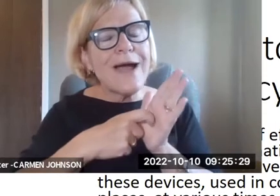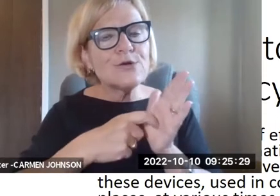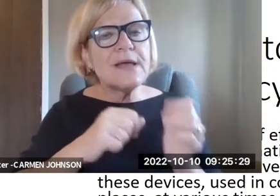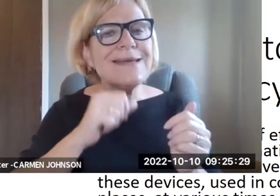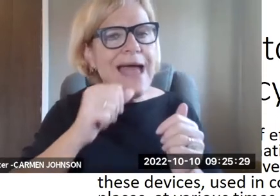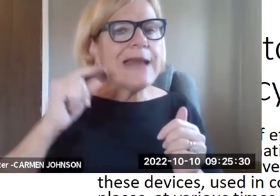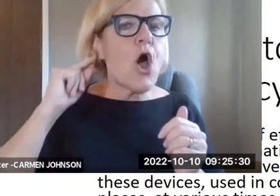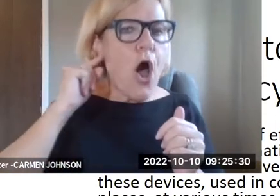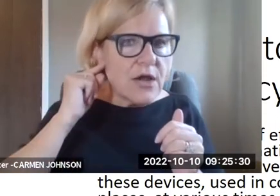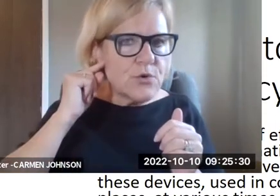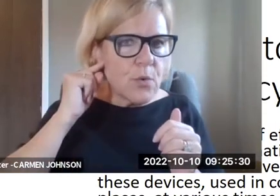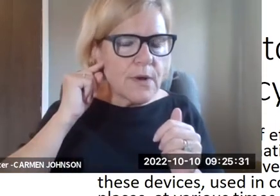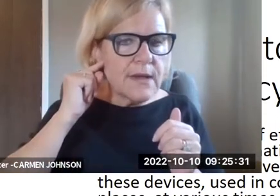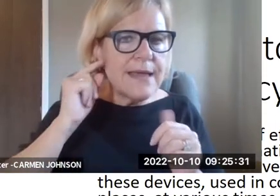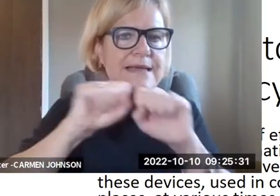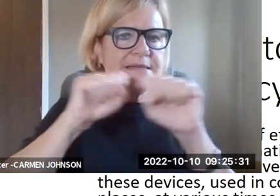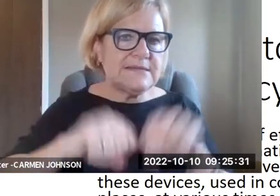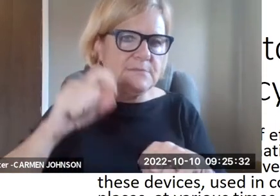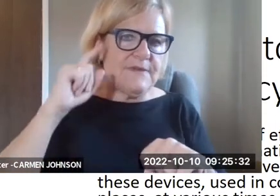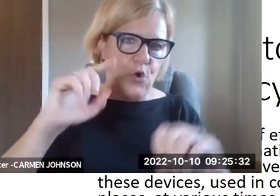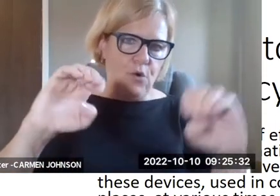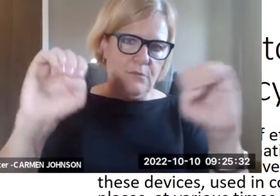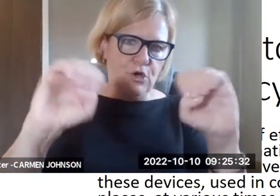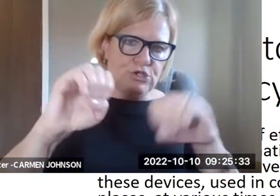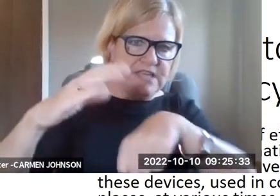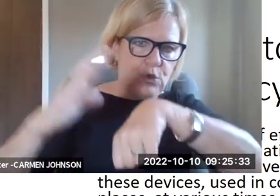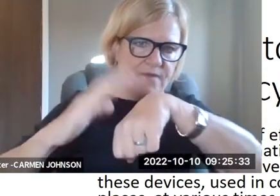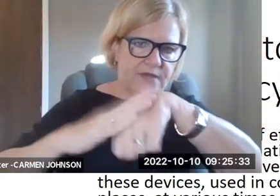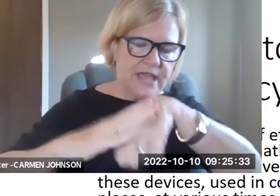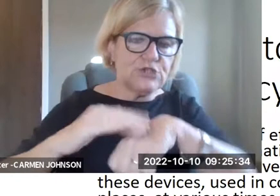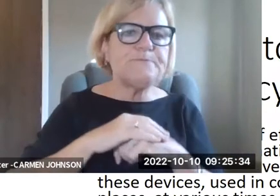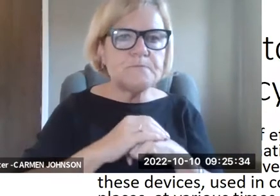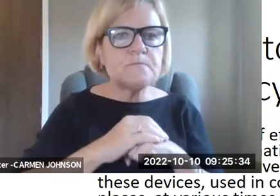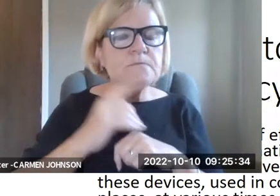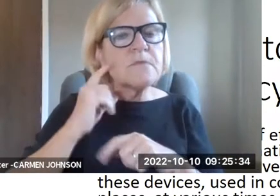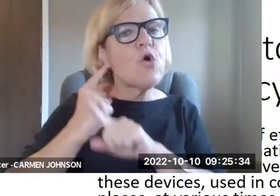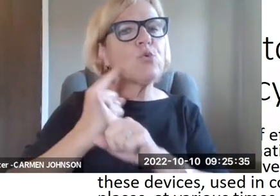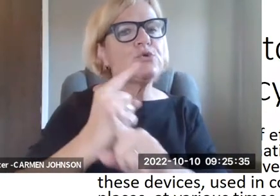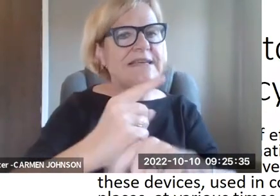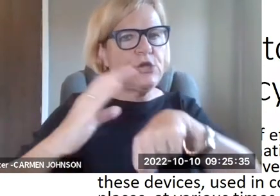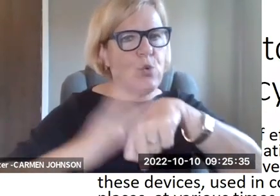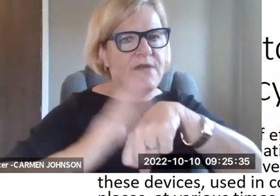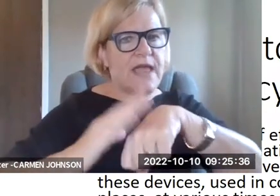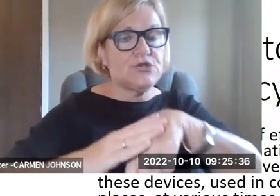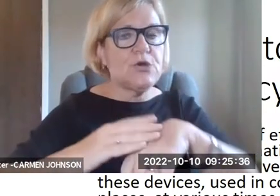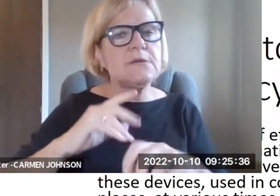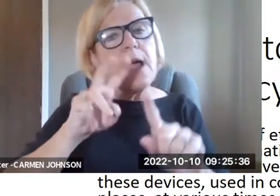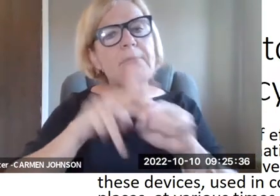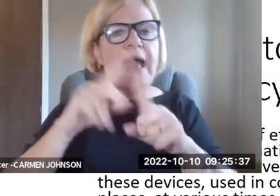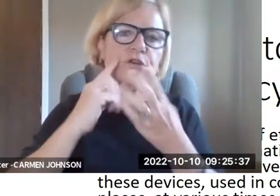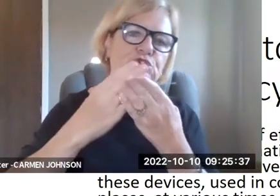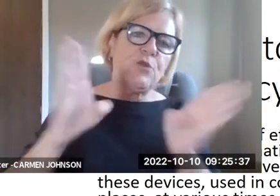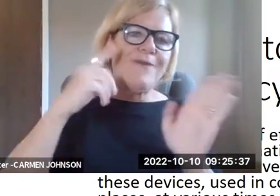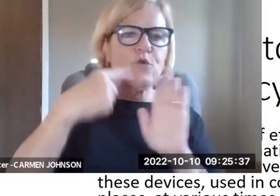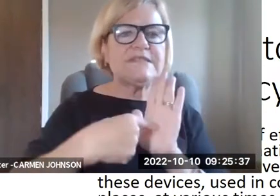And so, um, this policy, as you can see, requires non-auditory systems for